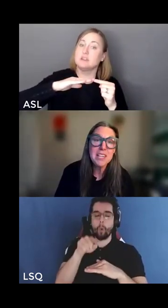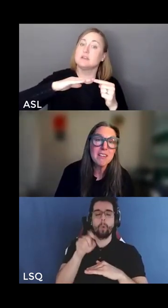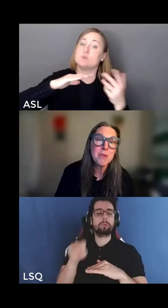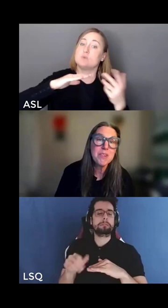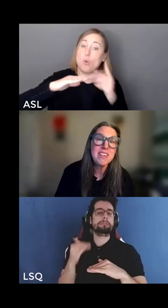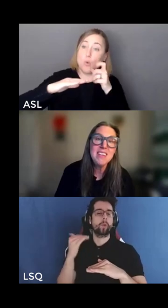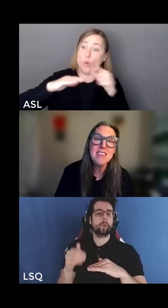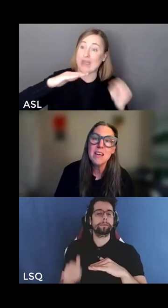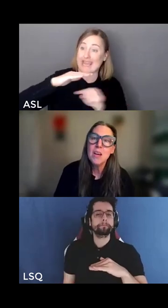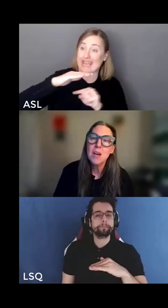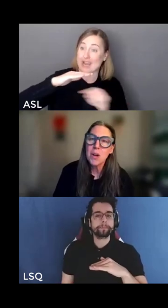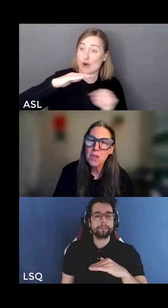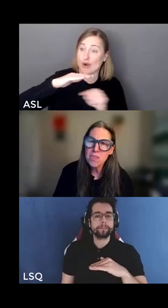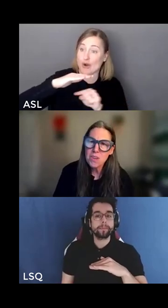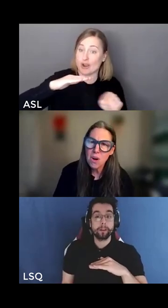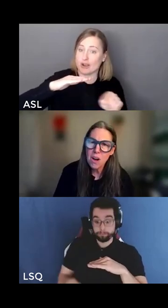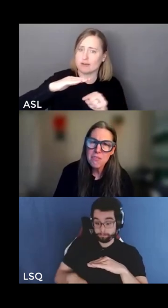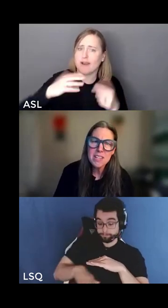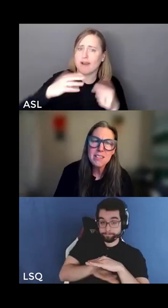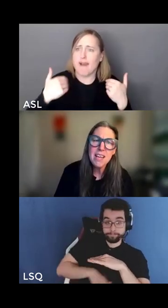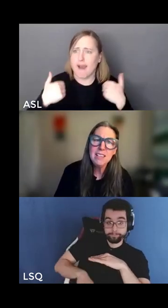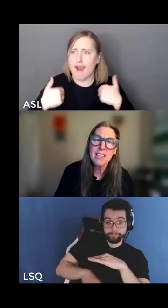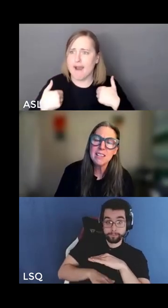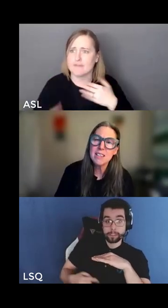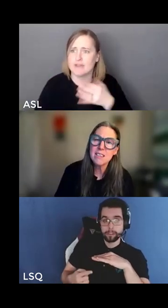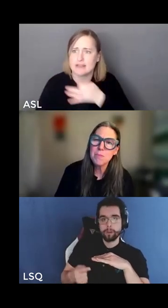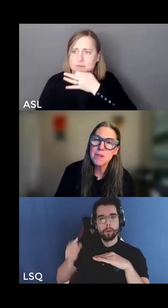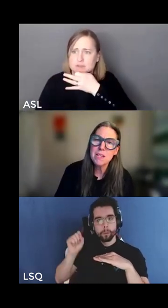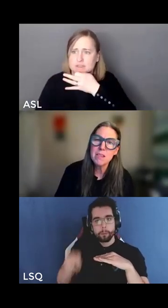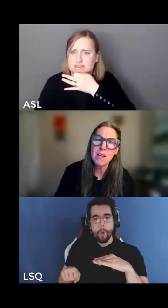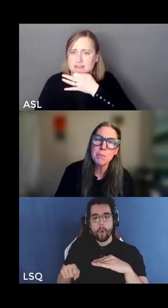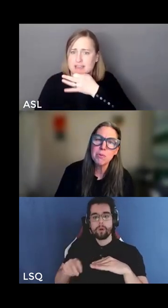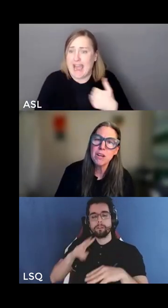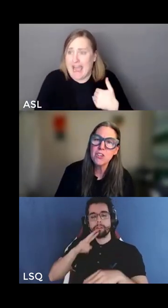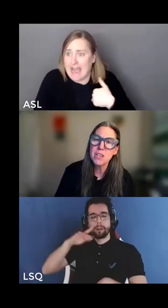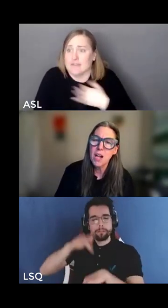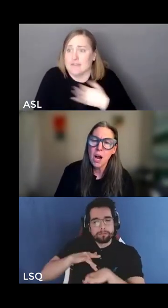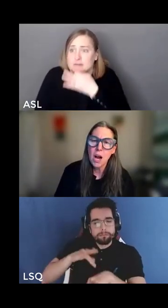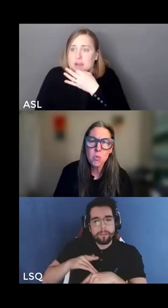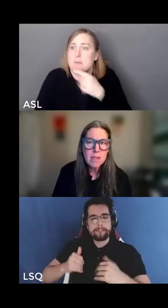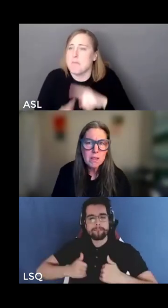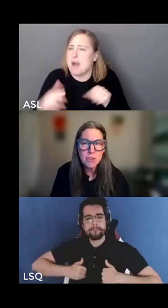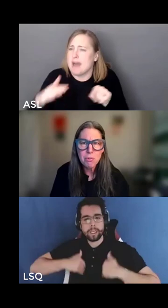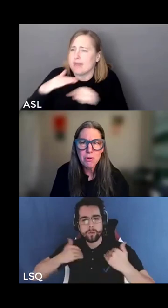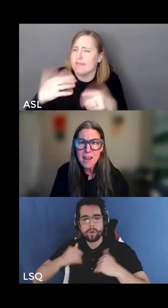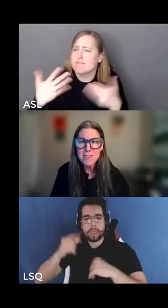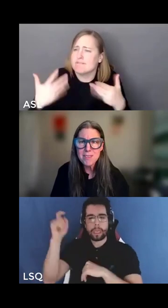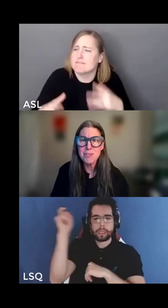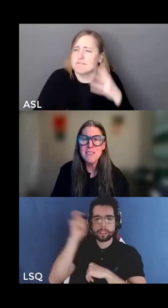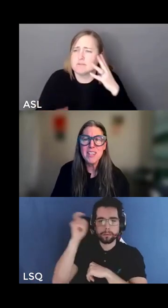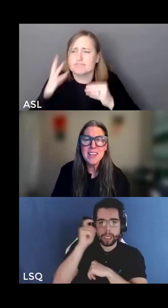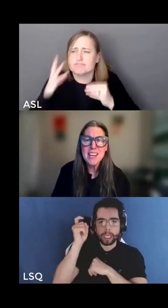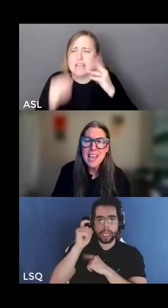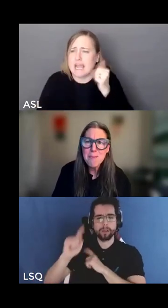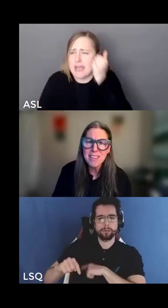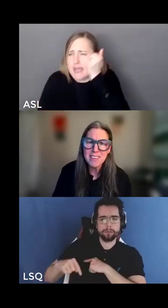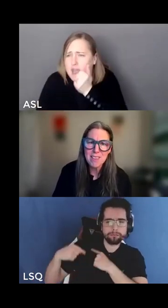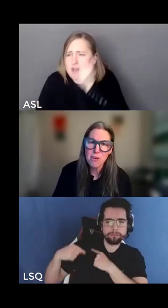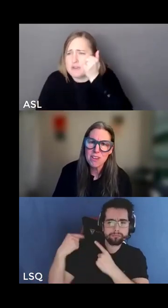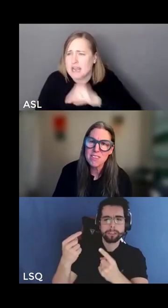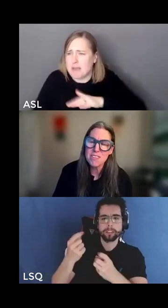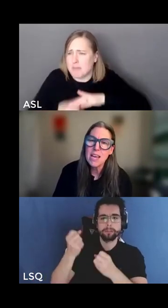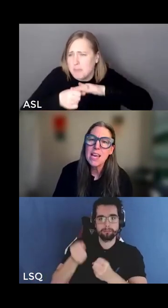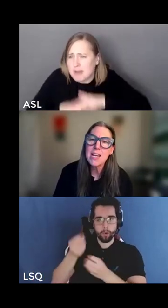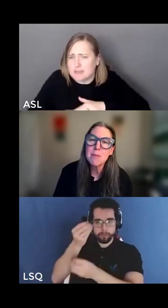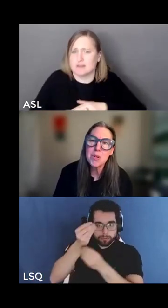of embodied expertise but also often a daily experience of oppression a risk of reprisal for even naming